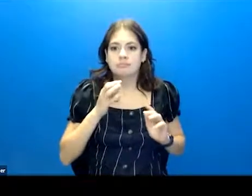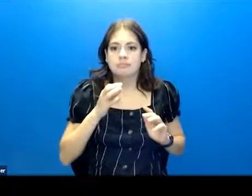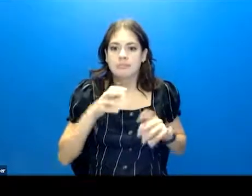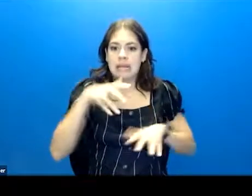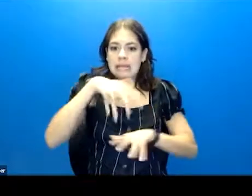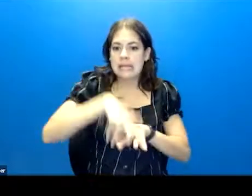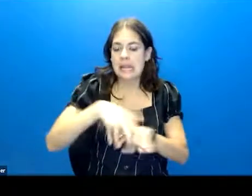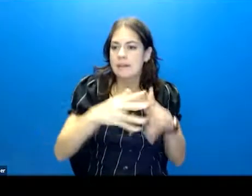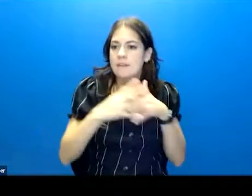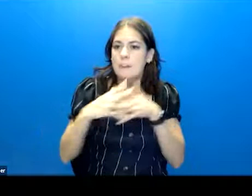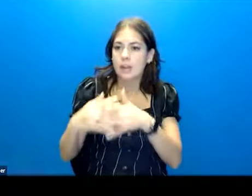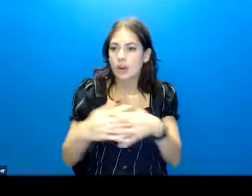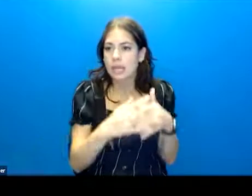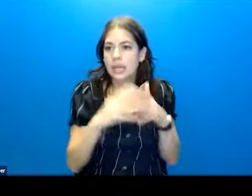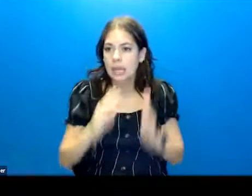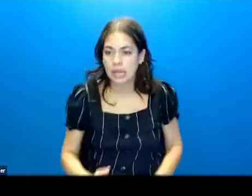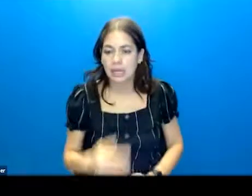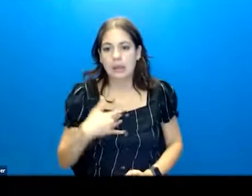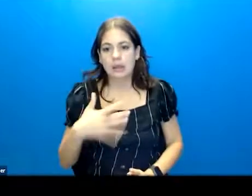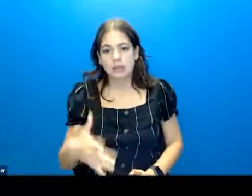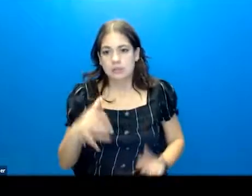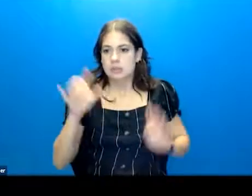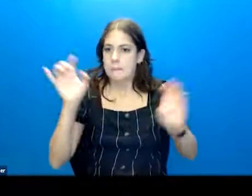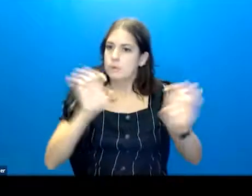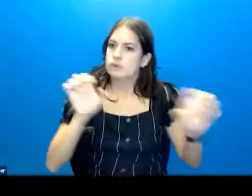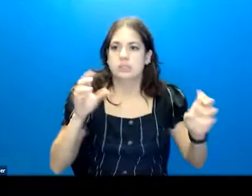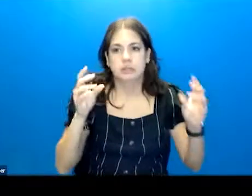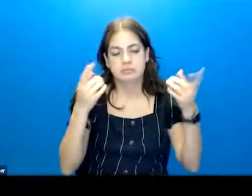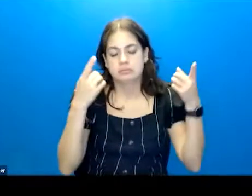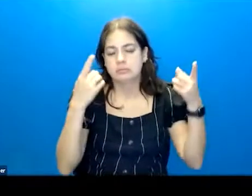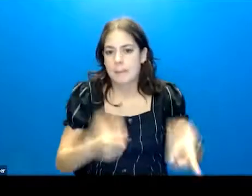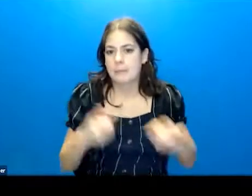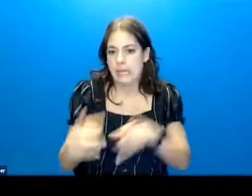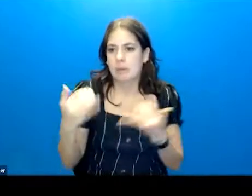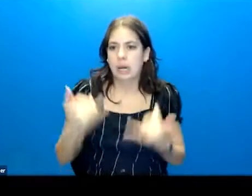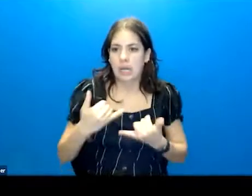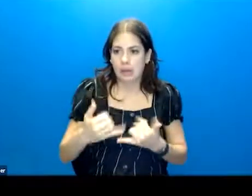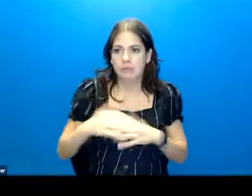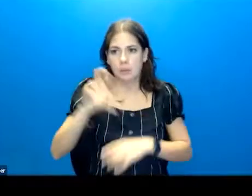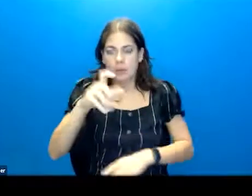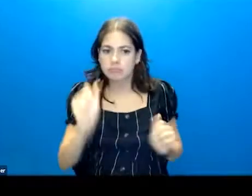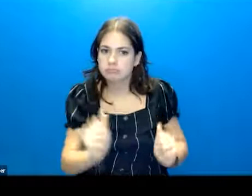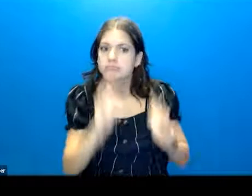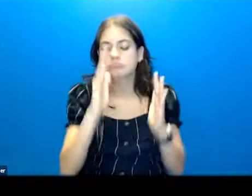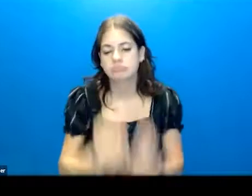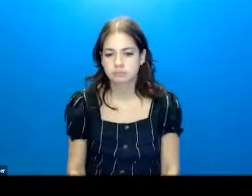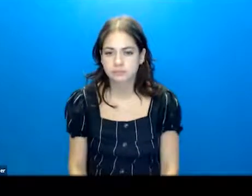indigenous population. This is like a crisis that is happening right now that we need to address.